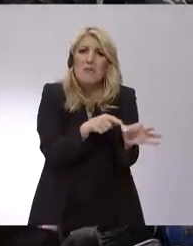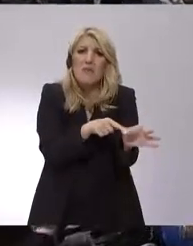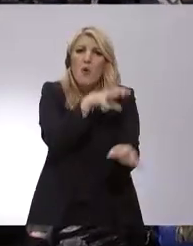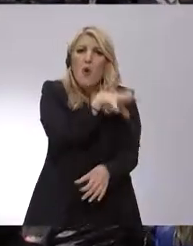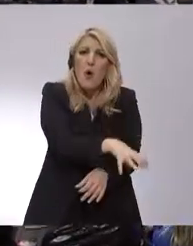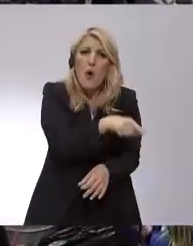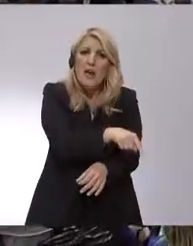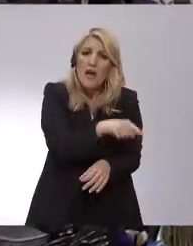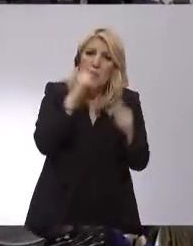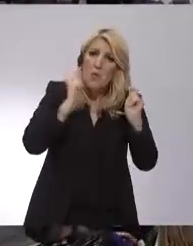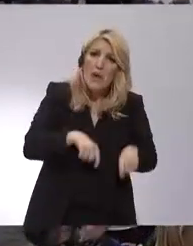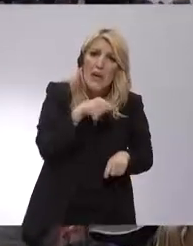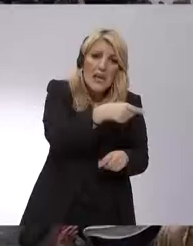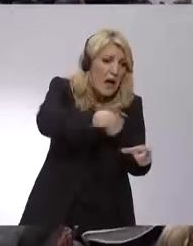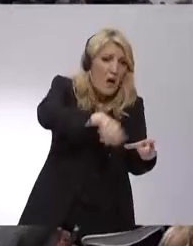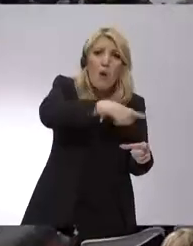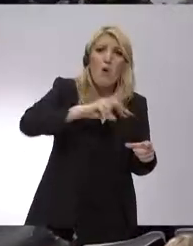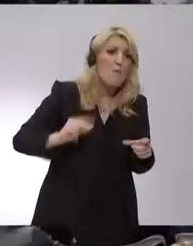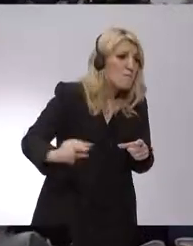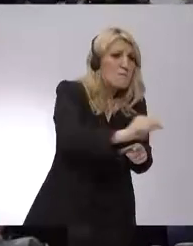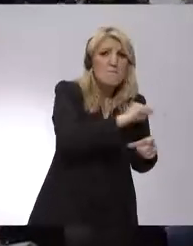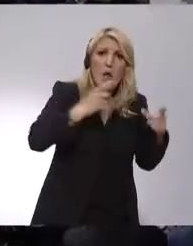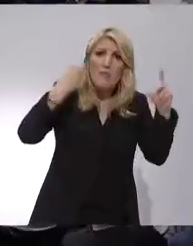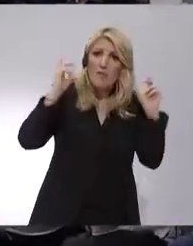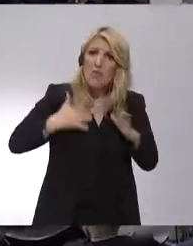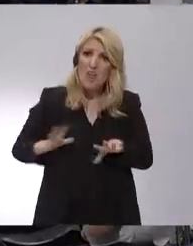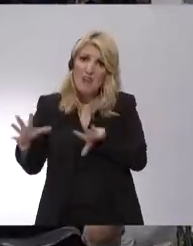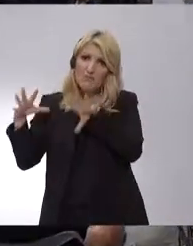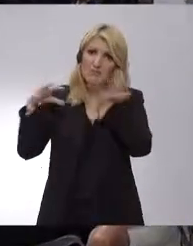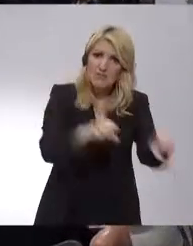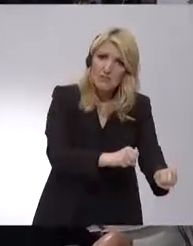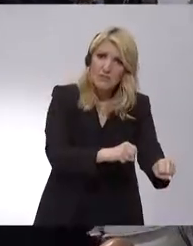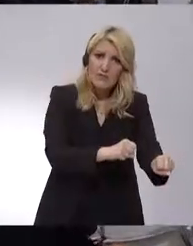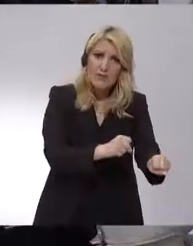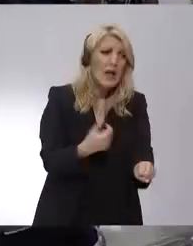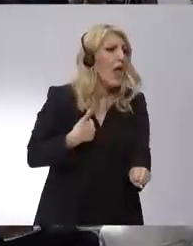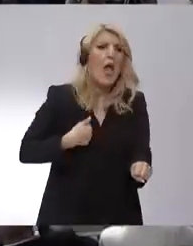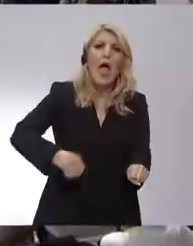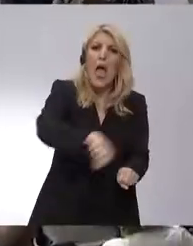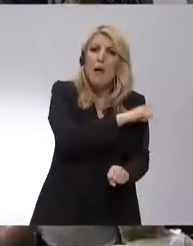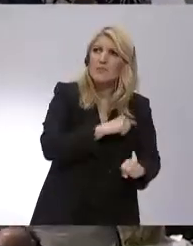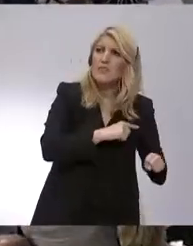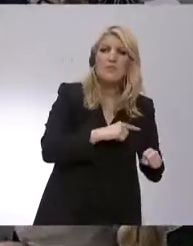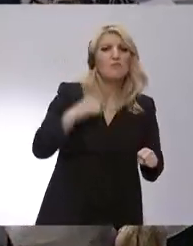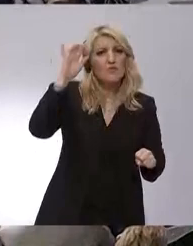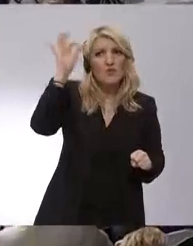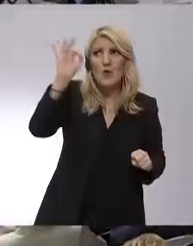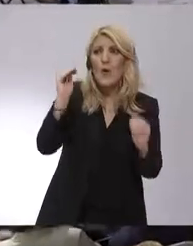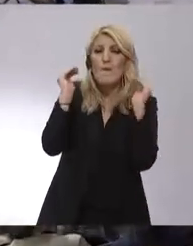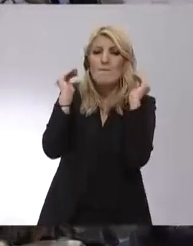who are defending now democracy in Ukraine. Two thousand years of Greek history tells us